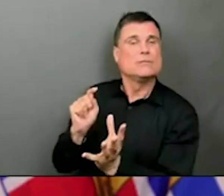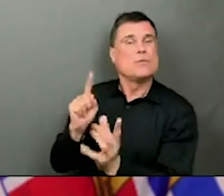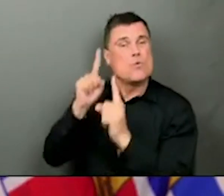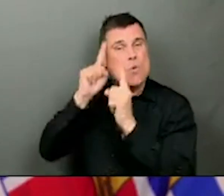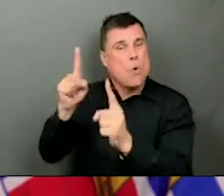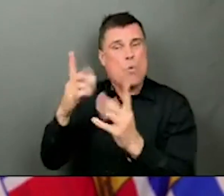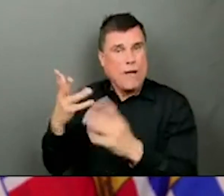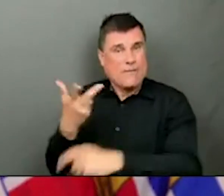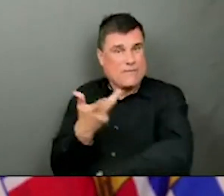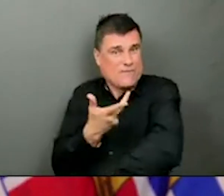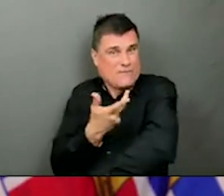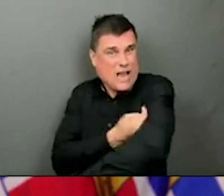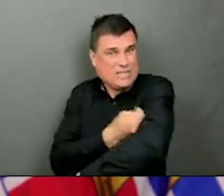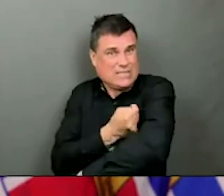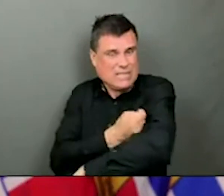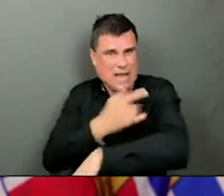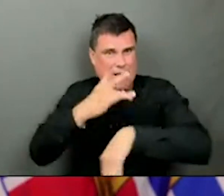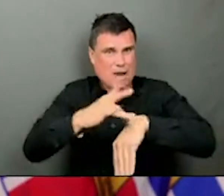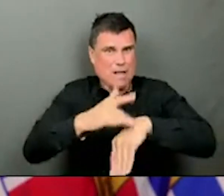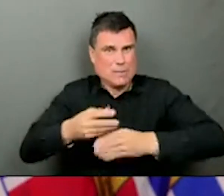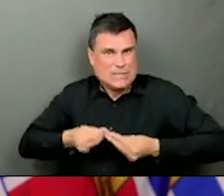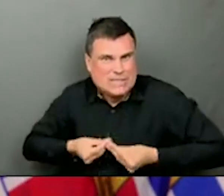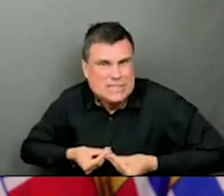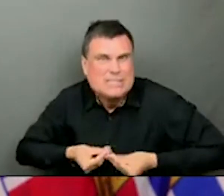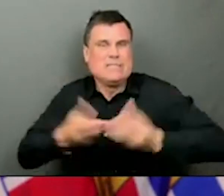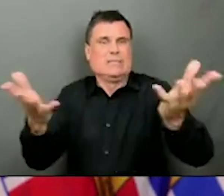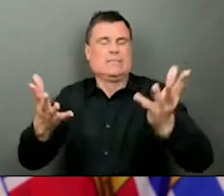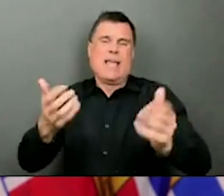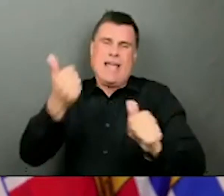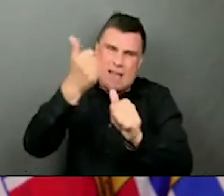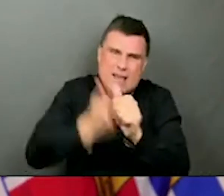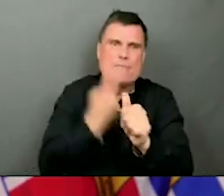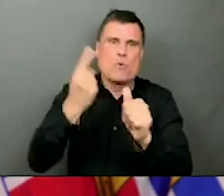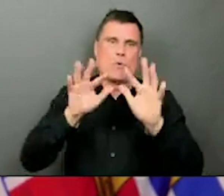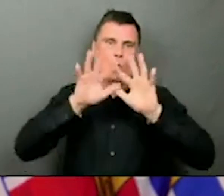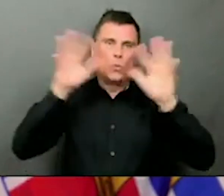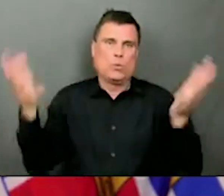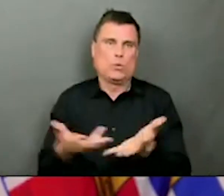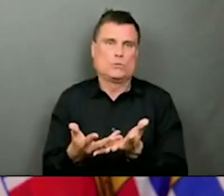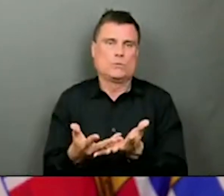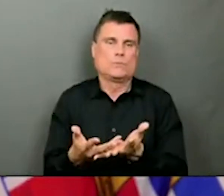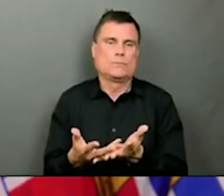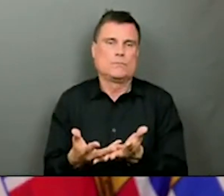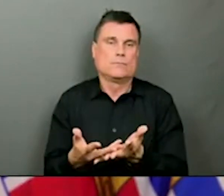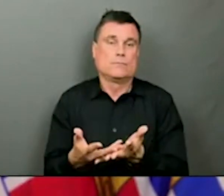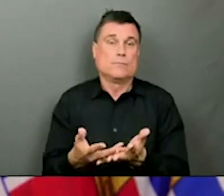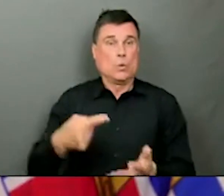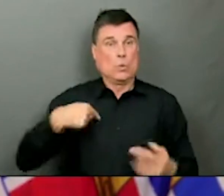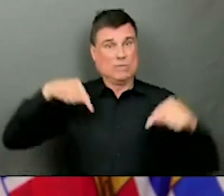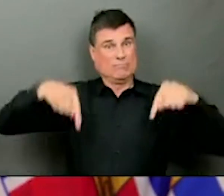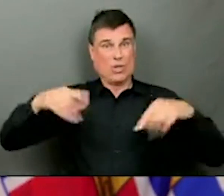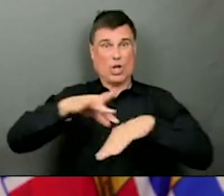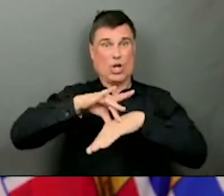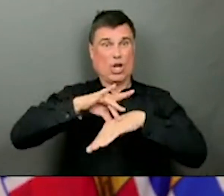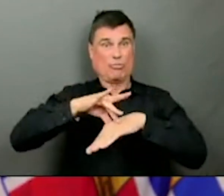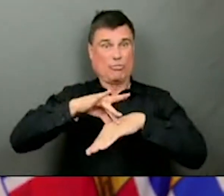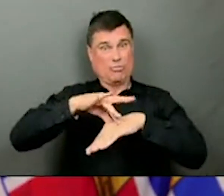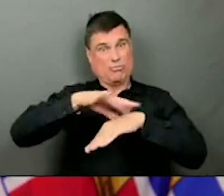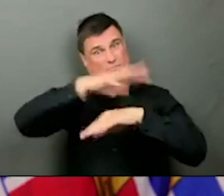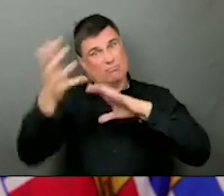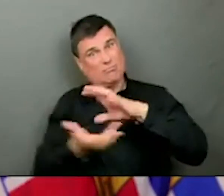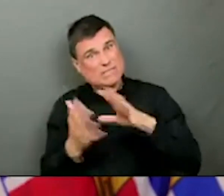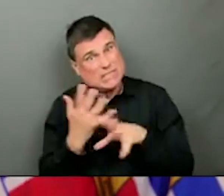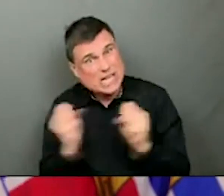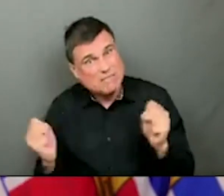are not safe until everybody is safe. And we see that in countries like Brazil. We see that that in India